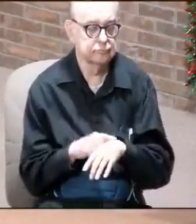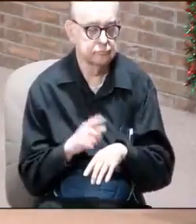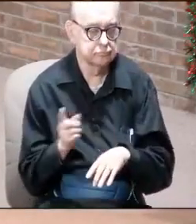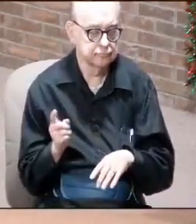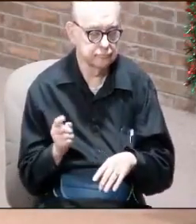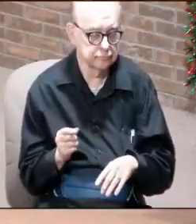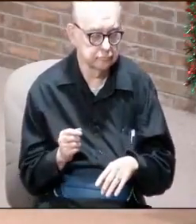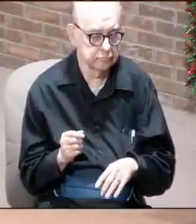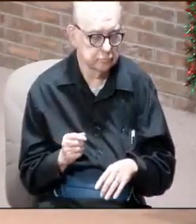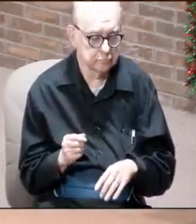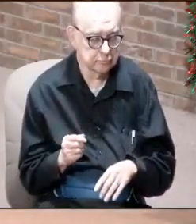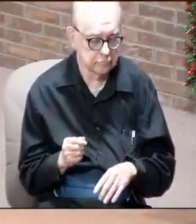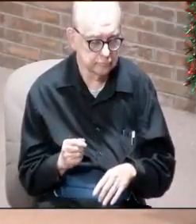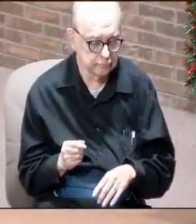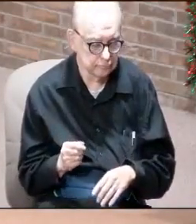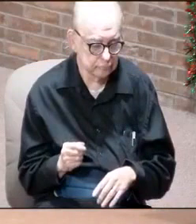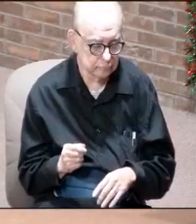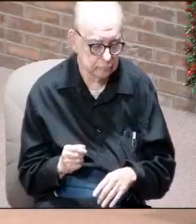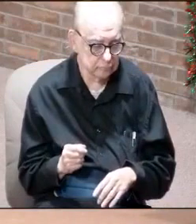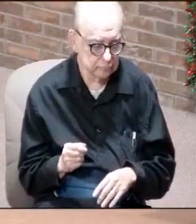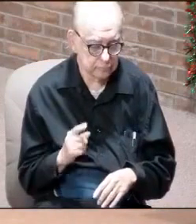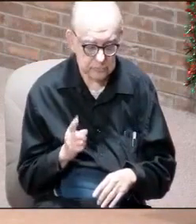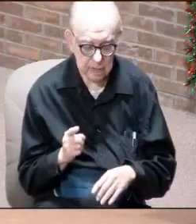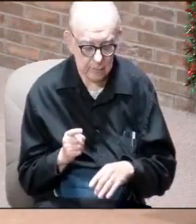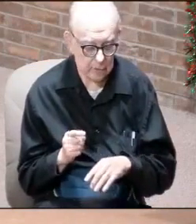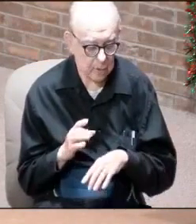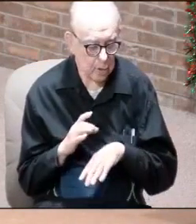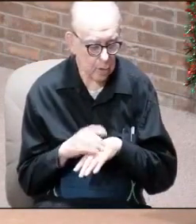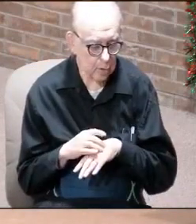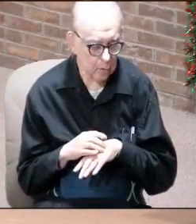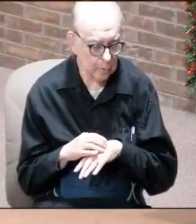of unprecedented global distress.